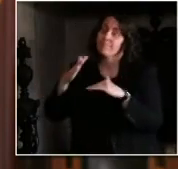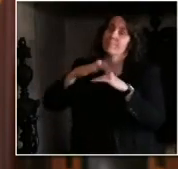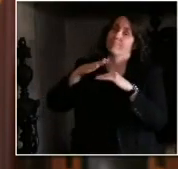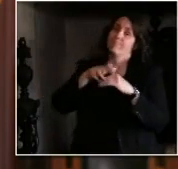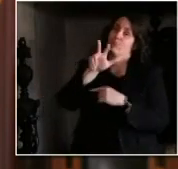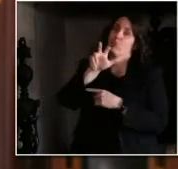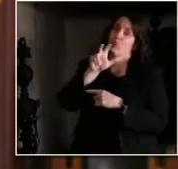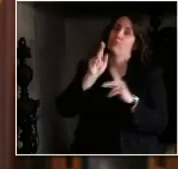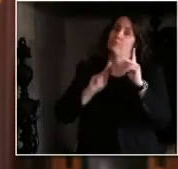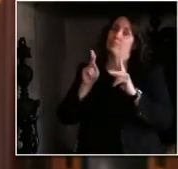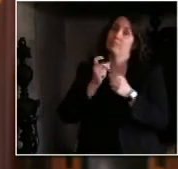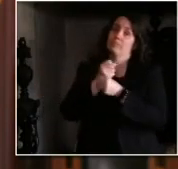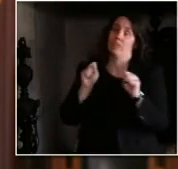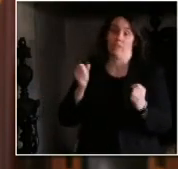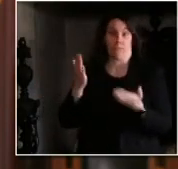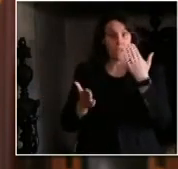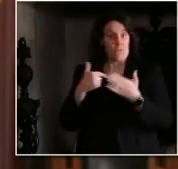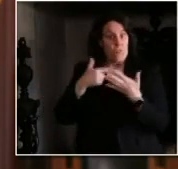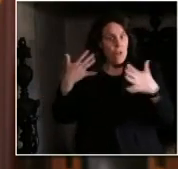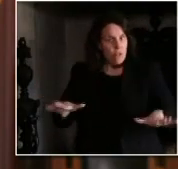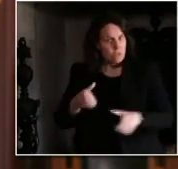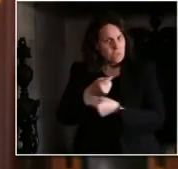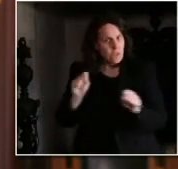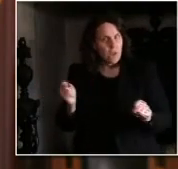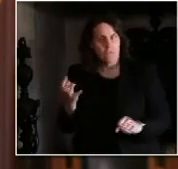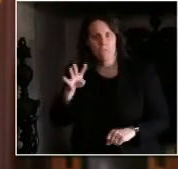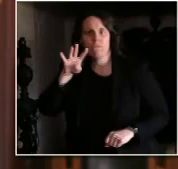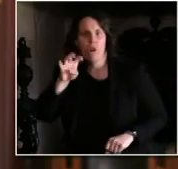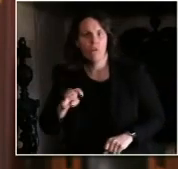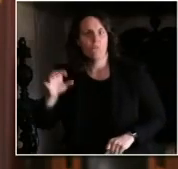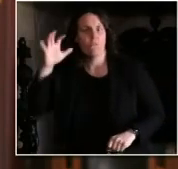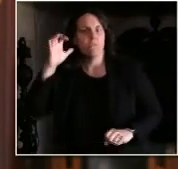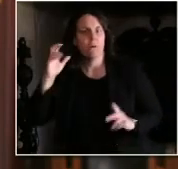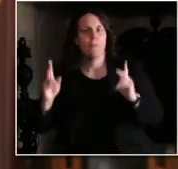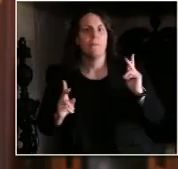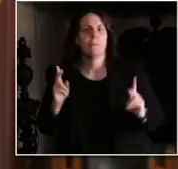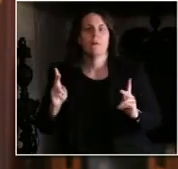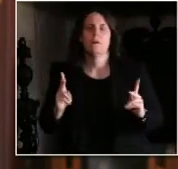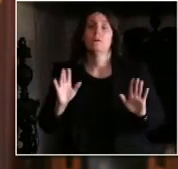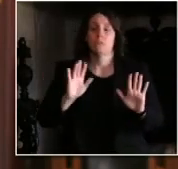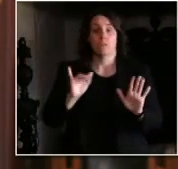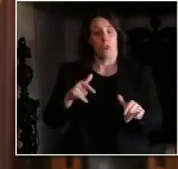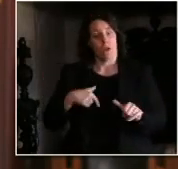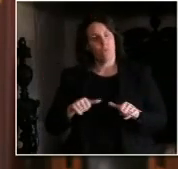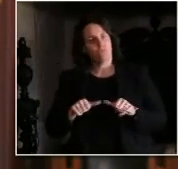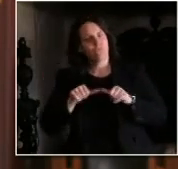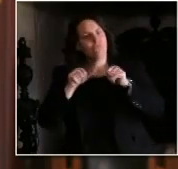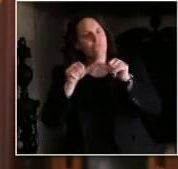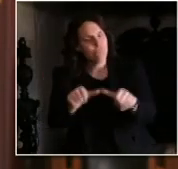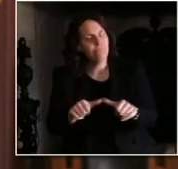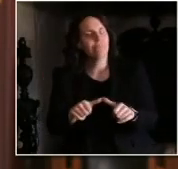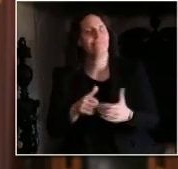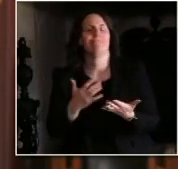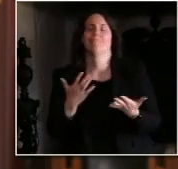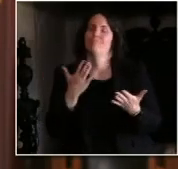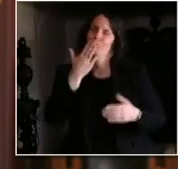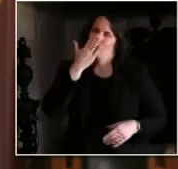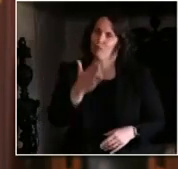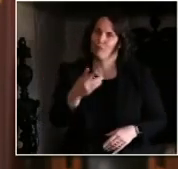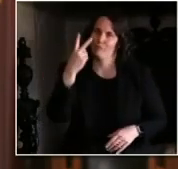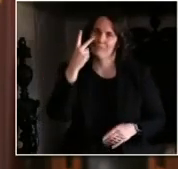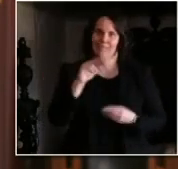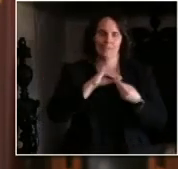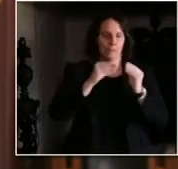We can continue to save lives by using Safer at Home. Together, we're flattening the curve. Together, we are supporting our health care